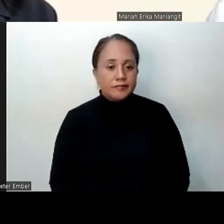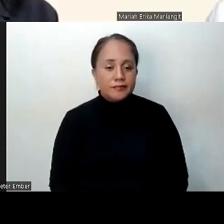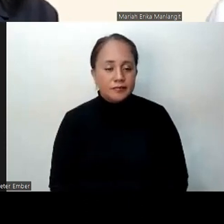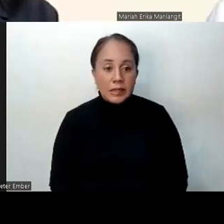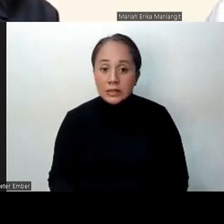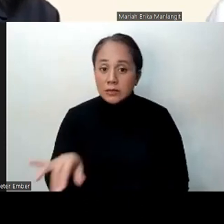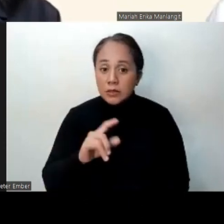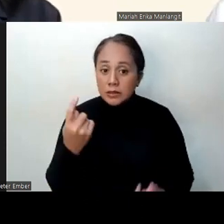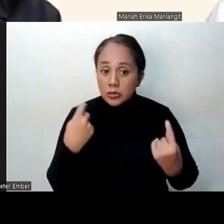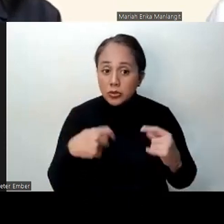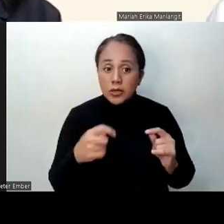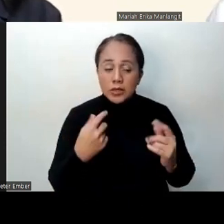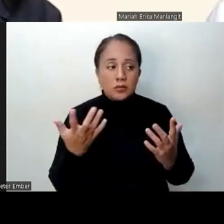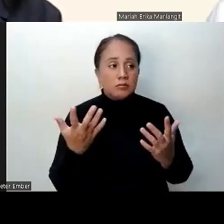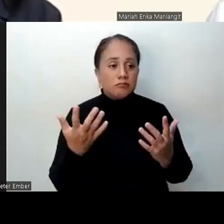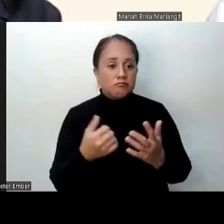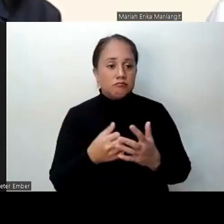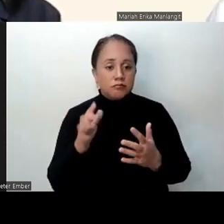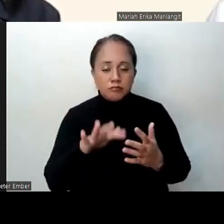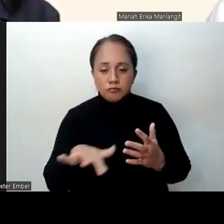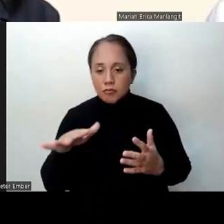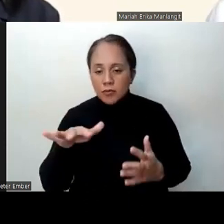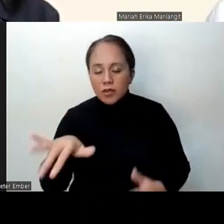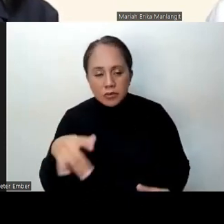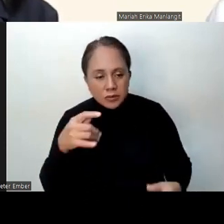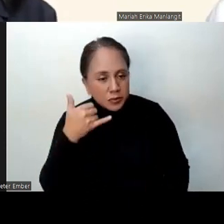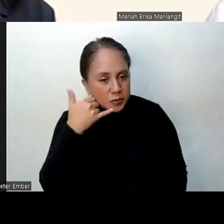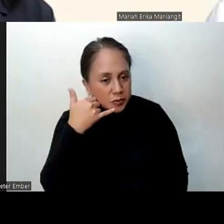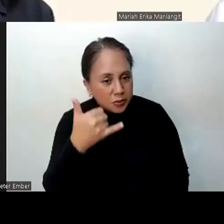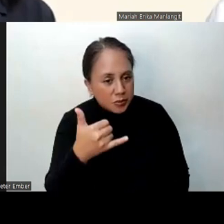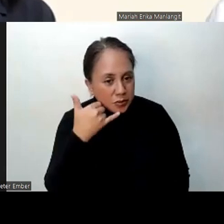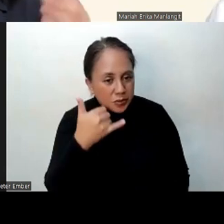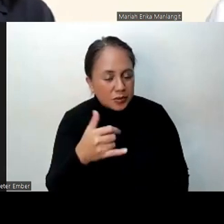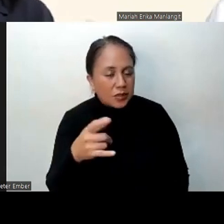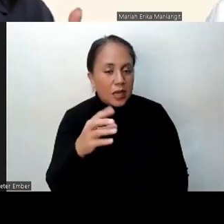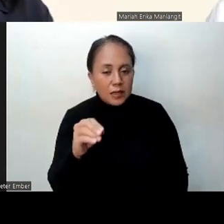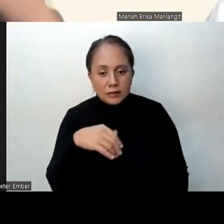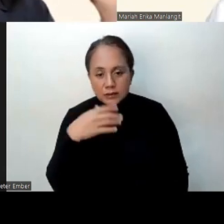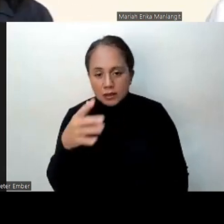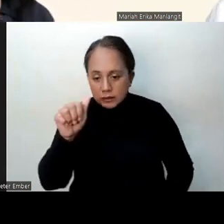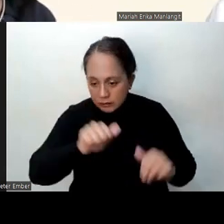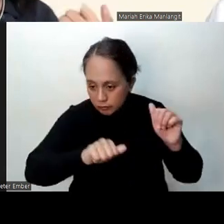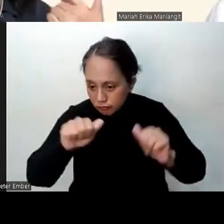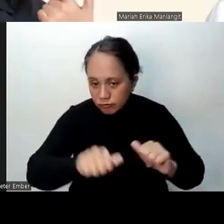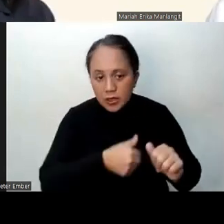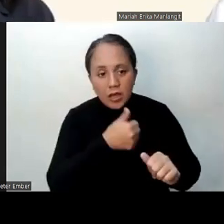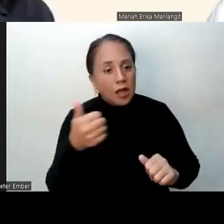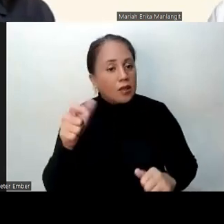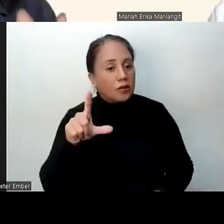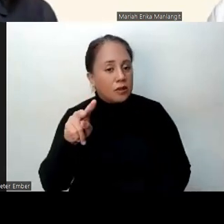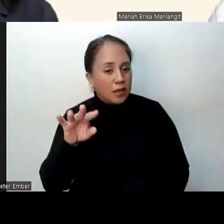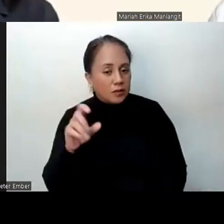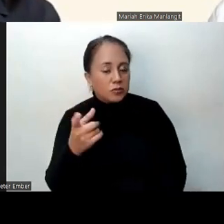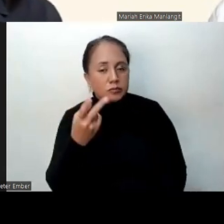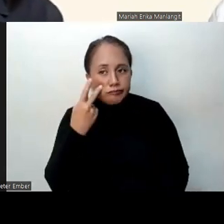will also try that over the phone with telephony. And then the assessor on the other line will have